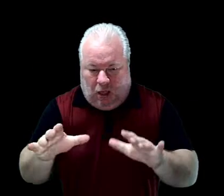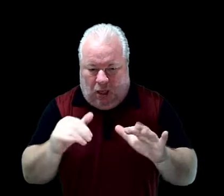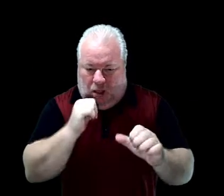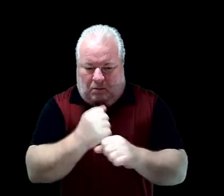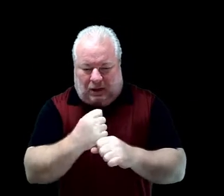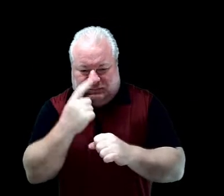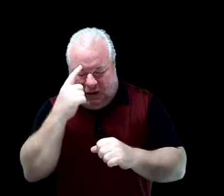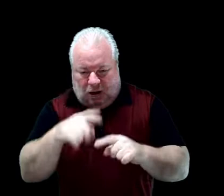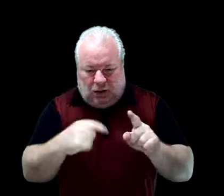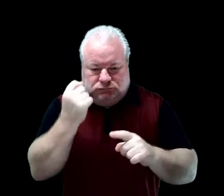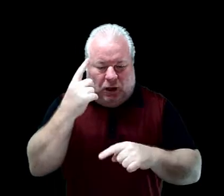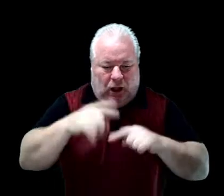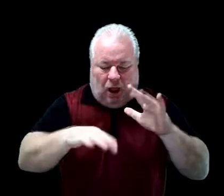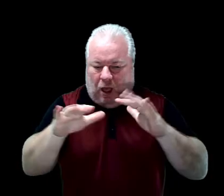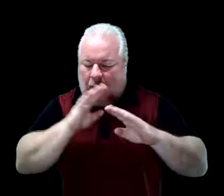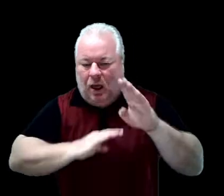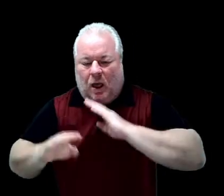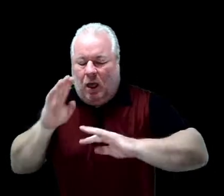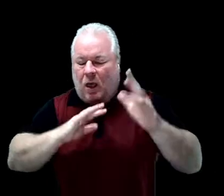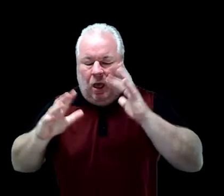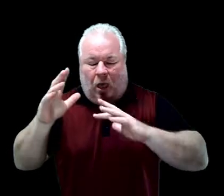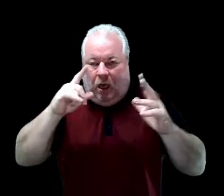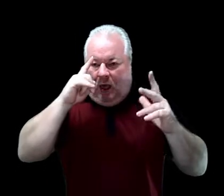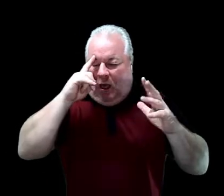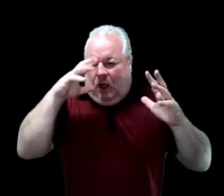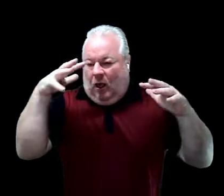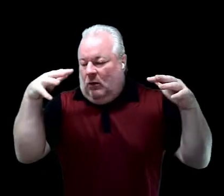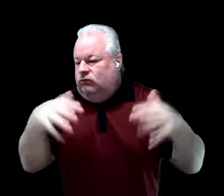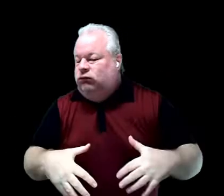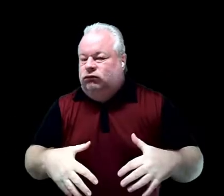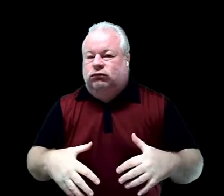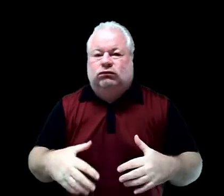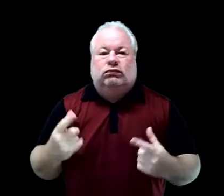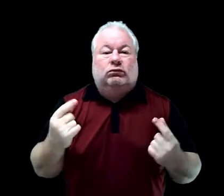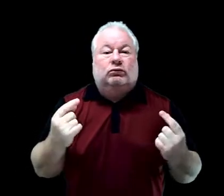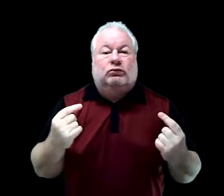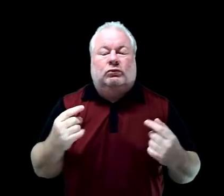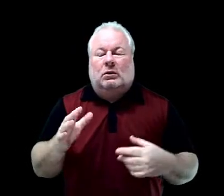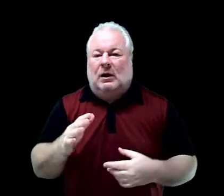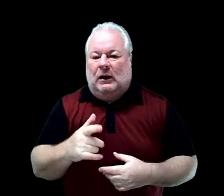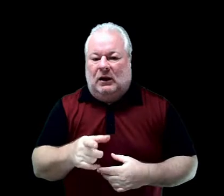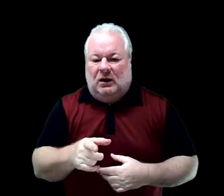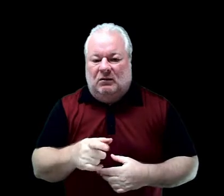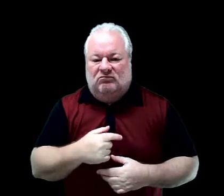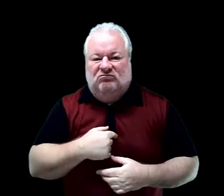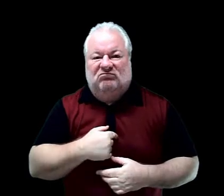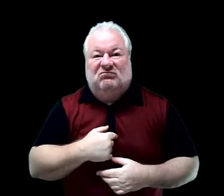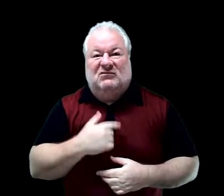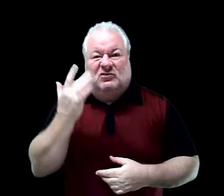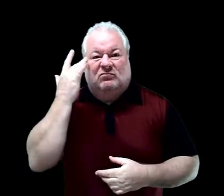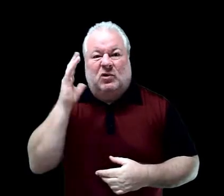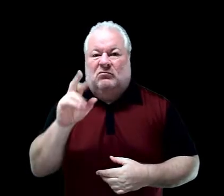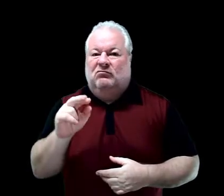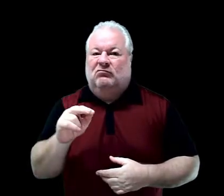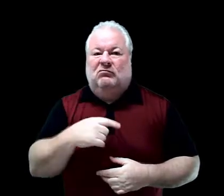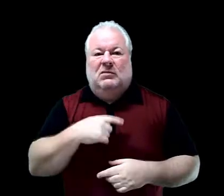Nothing made sense anymore. Mojo had a devastating thought. He just wasn't smart enough